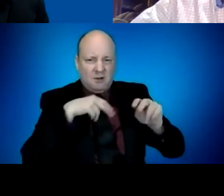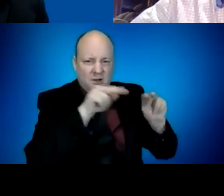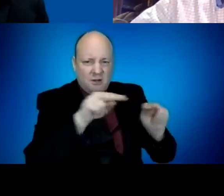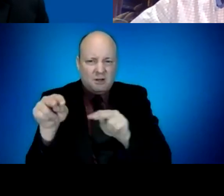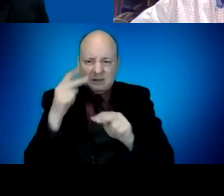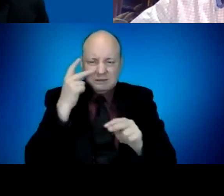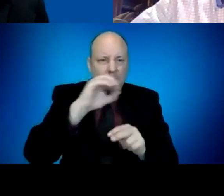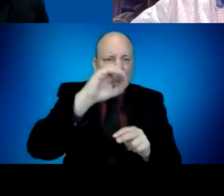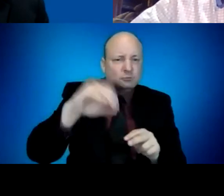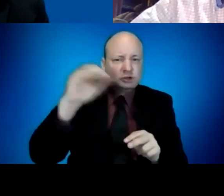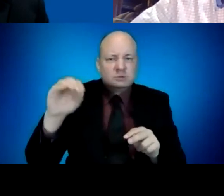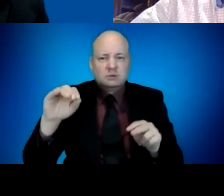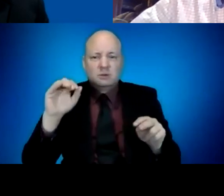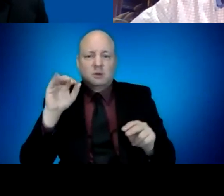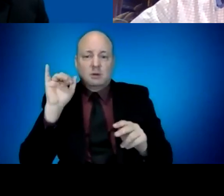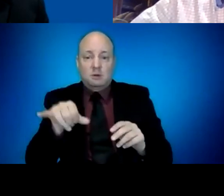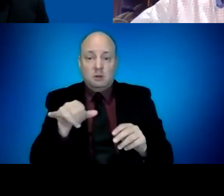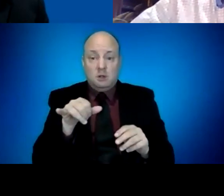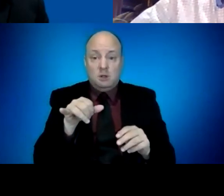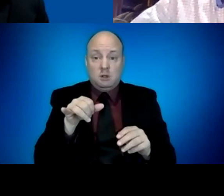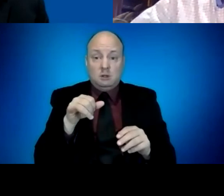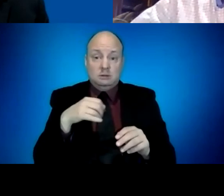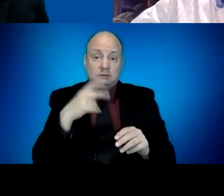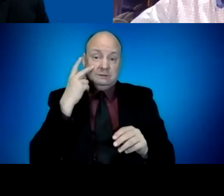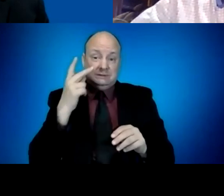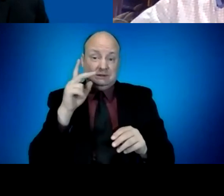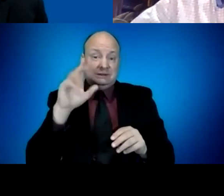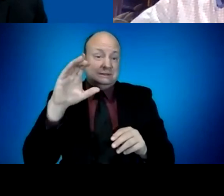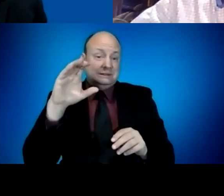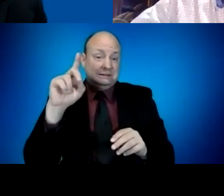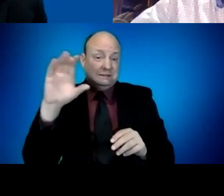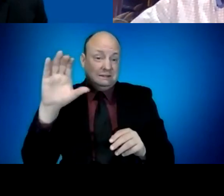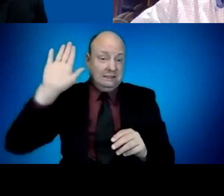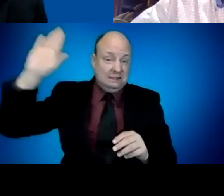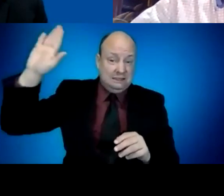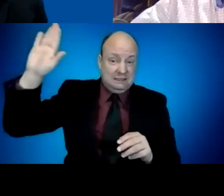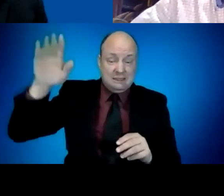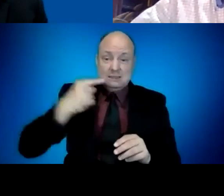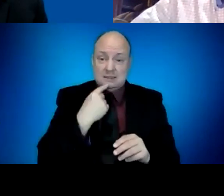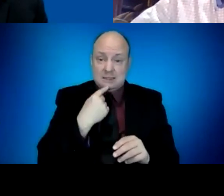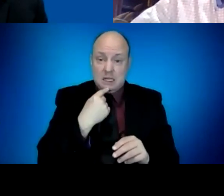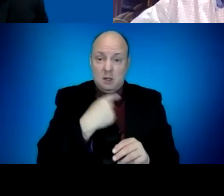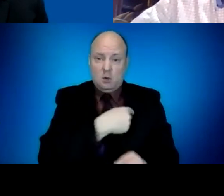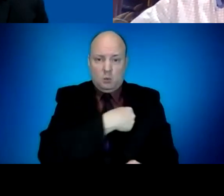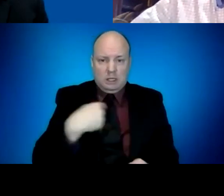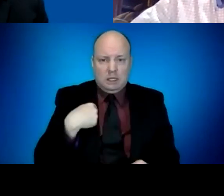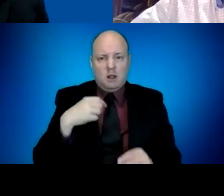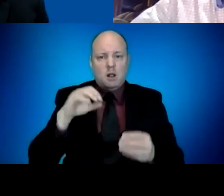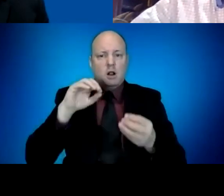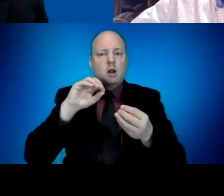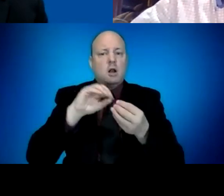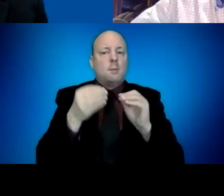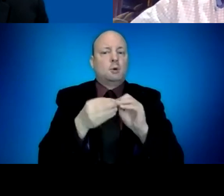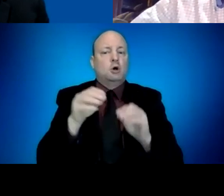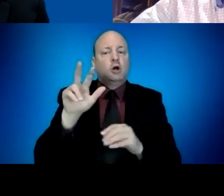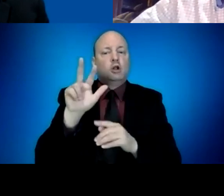and for at least a first dose for seniors, we've moved up to 35th in the country. So you can see we're continuing to